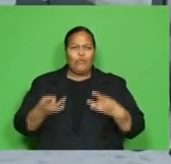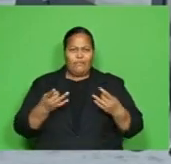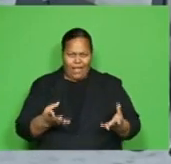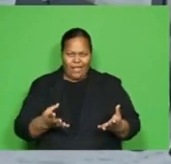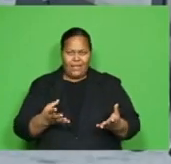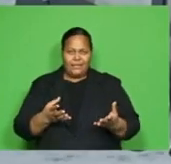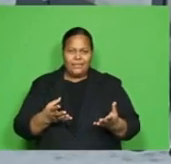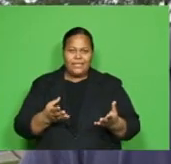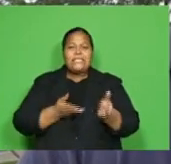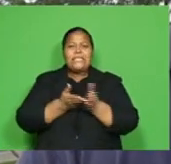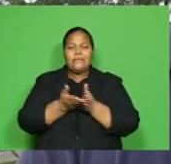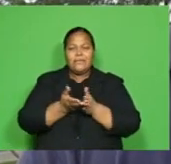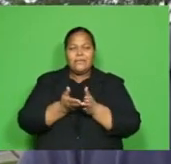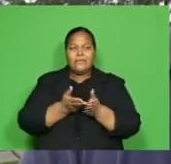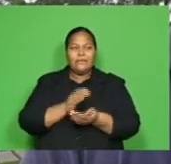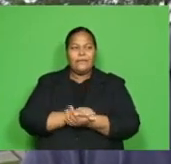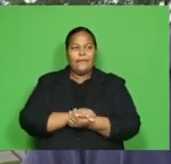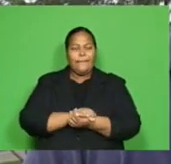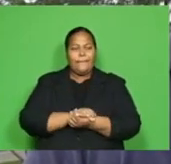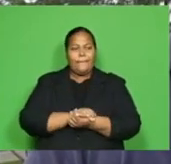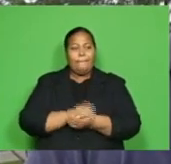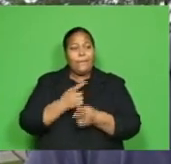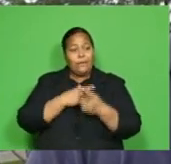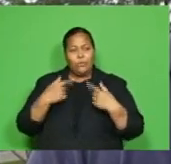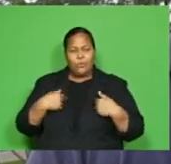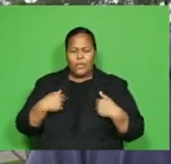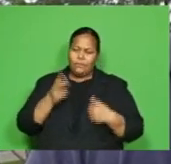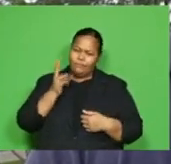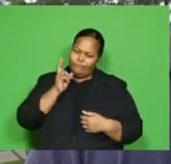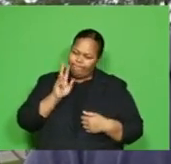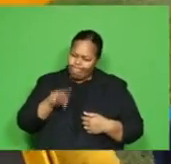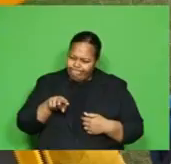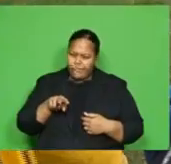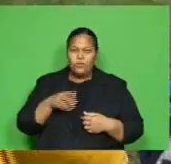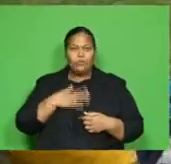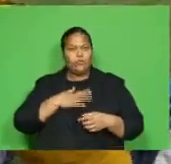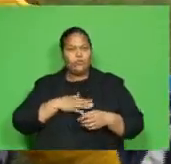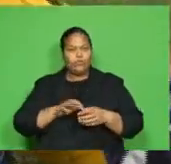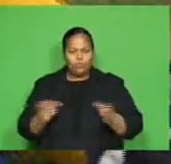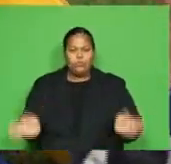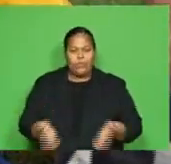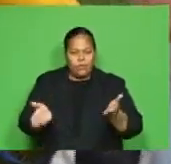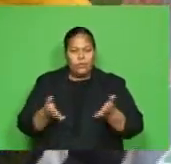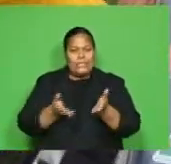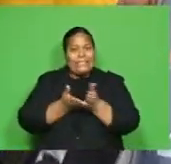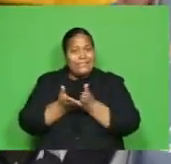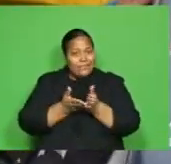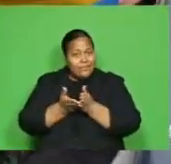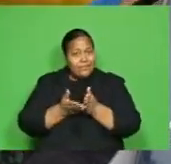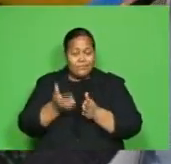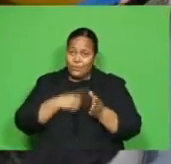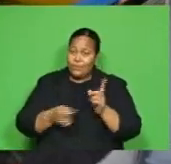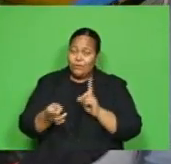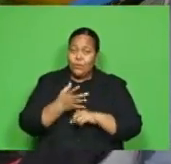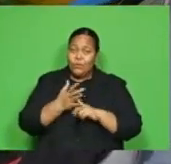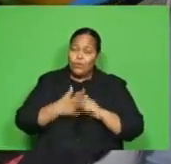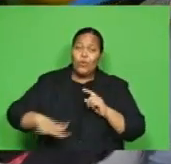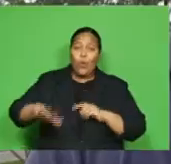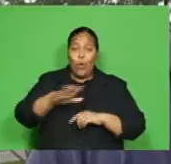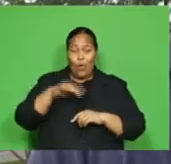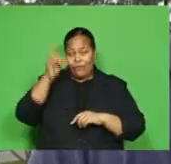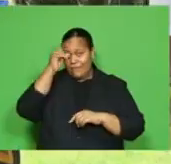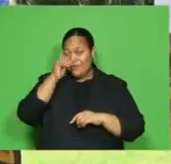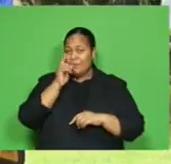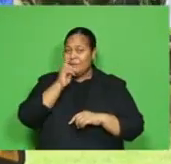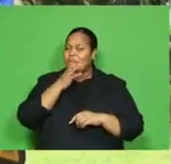on their services. We're looking at strengthening these services because it's important that every Fijian has access to